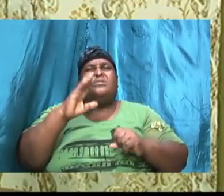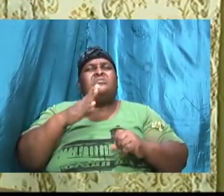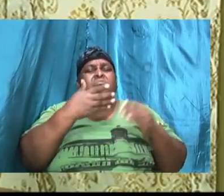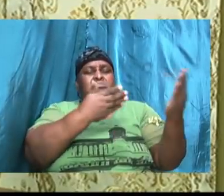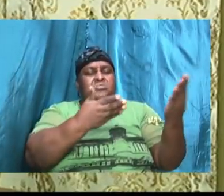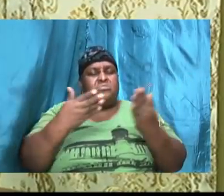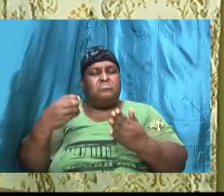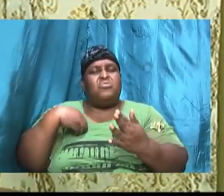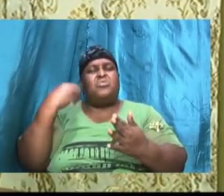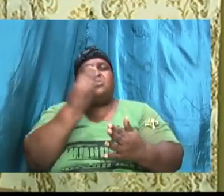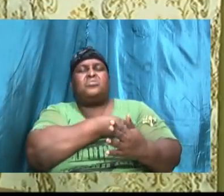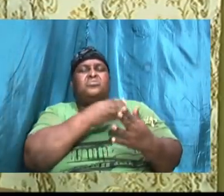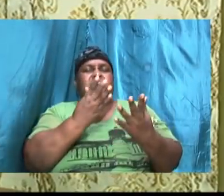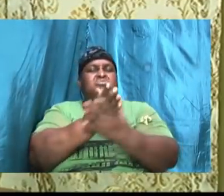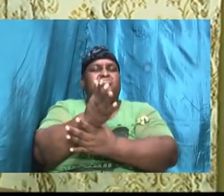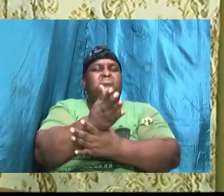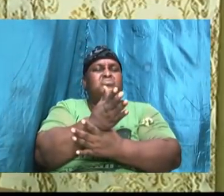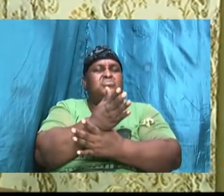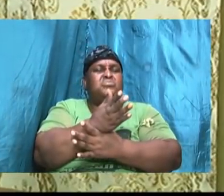we are not aware,